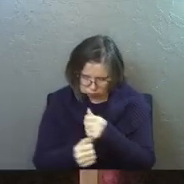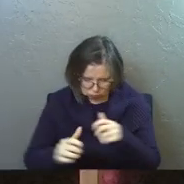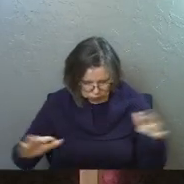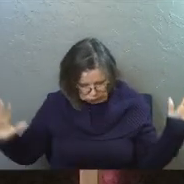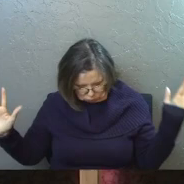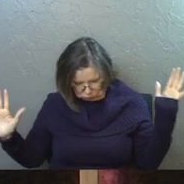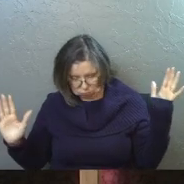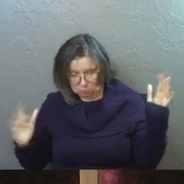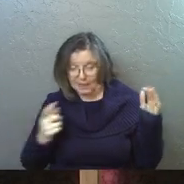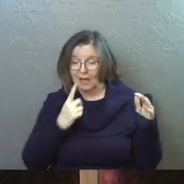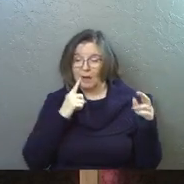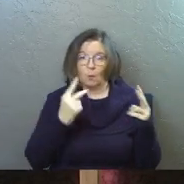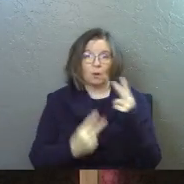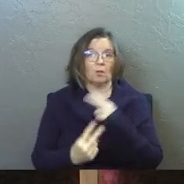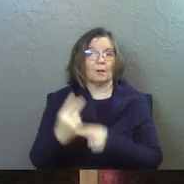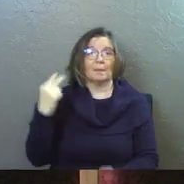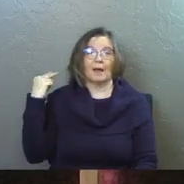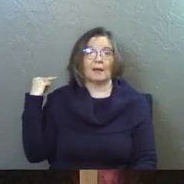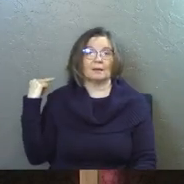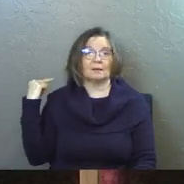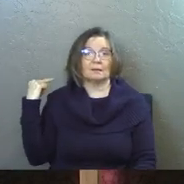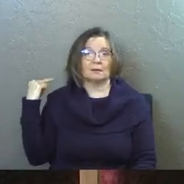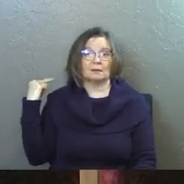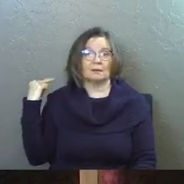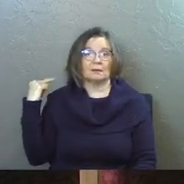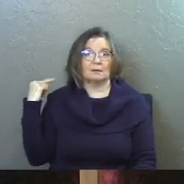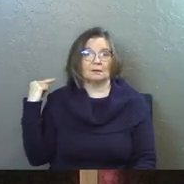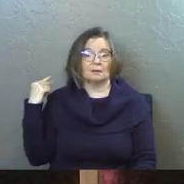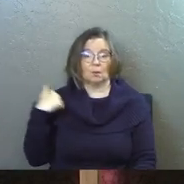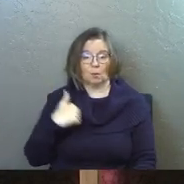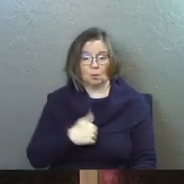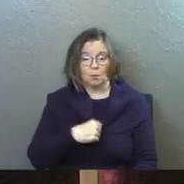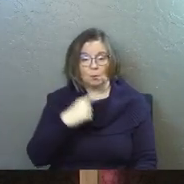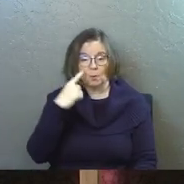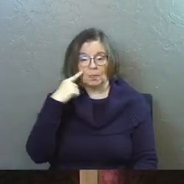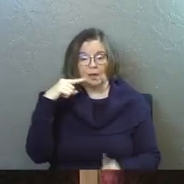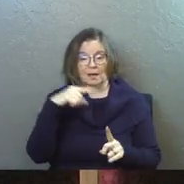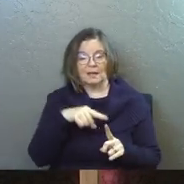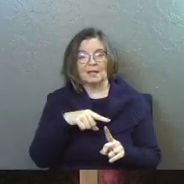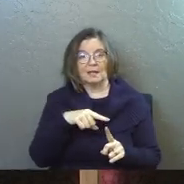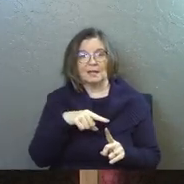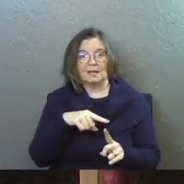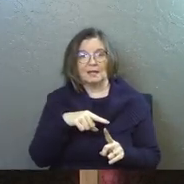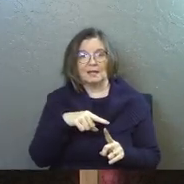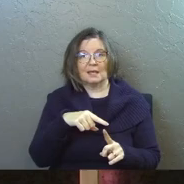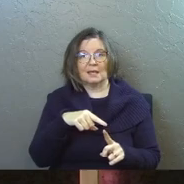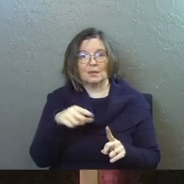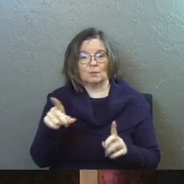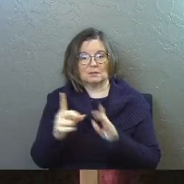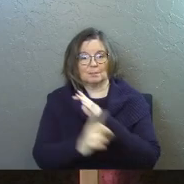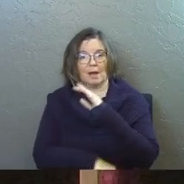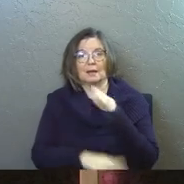it says, as we look back, we thought he had been smitten by God.